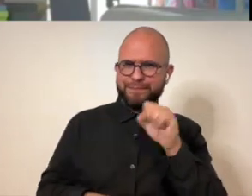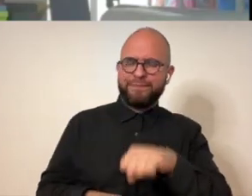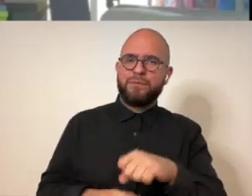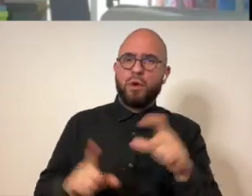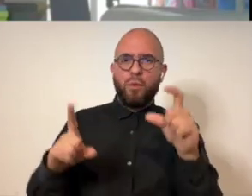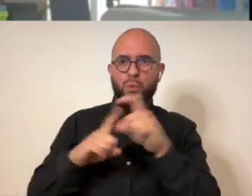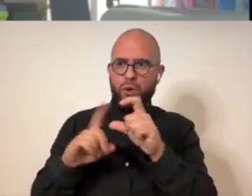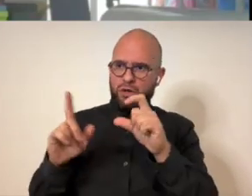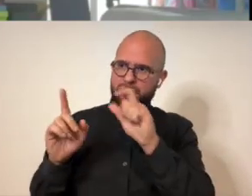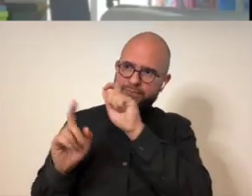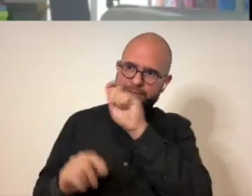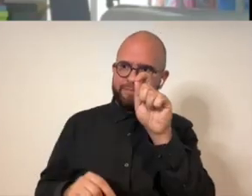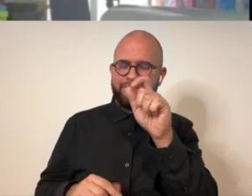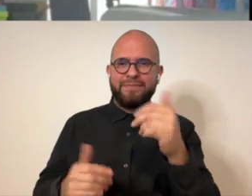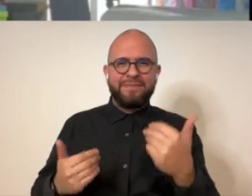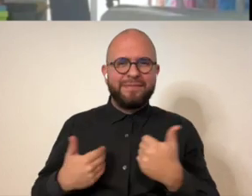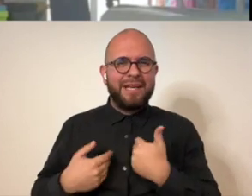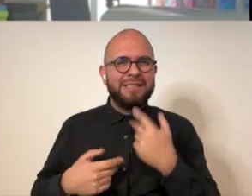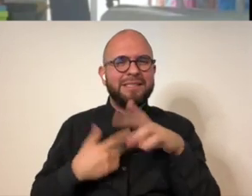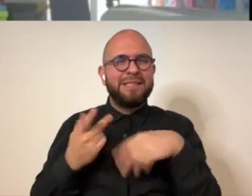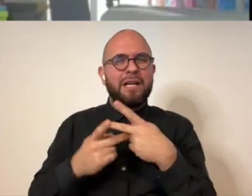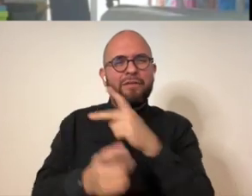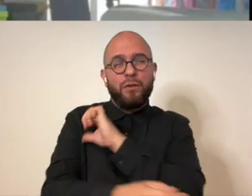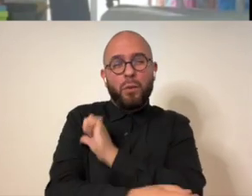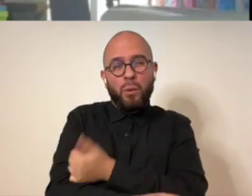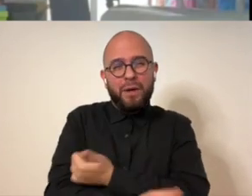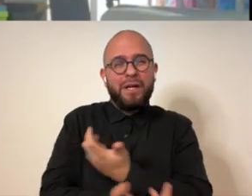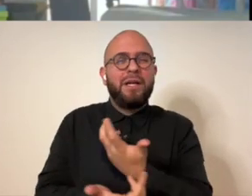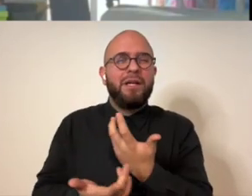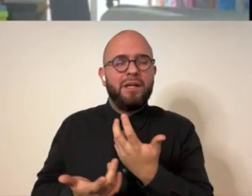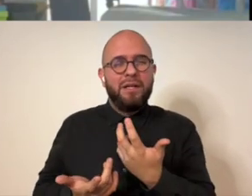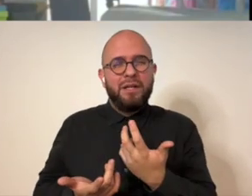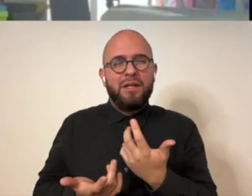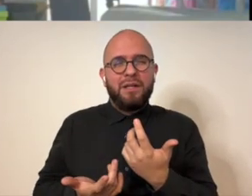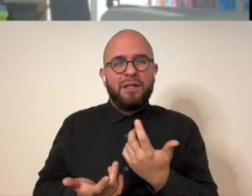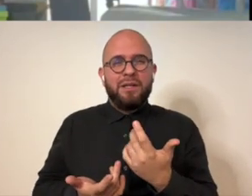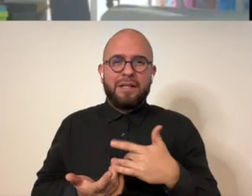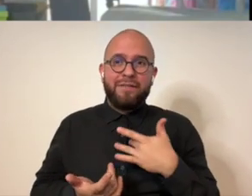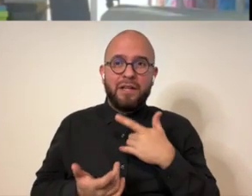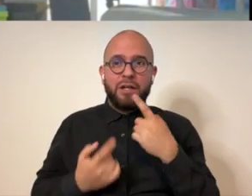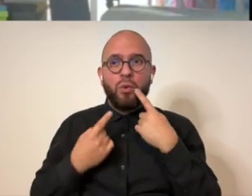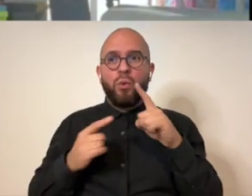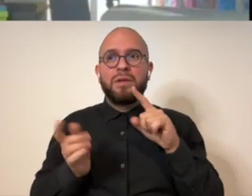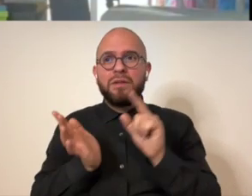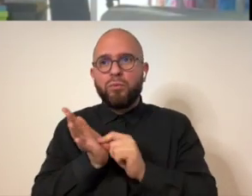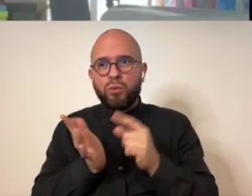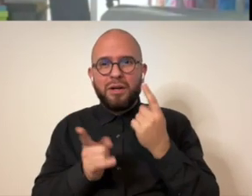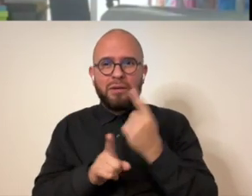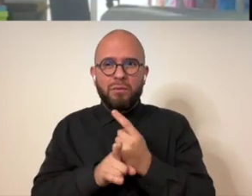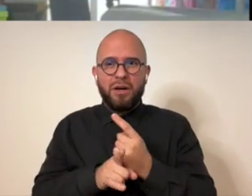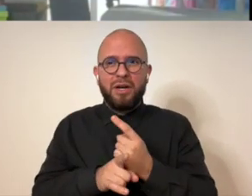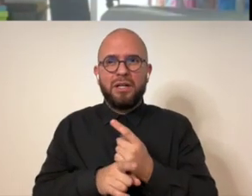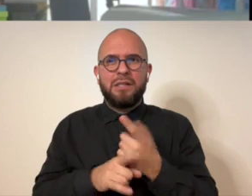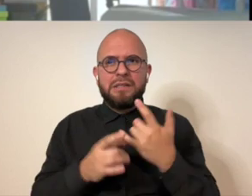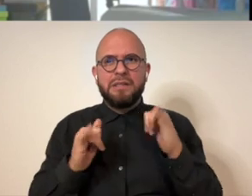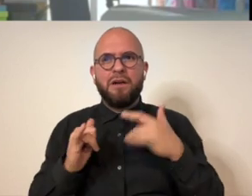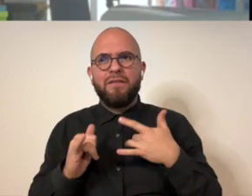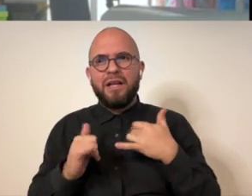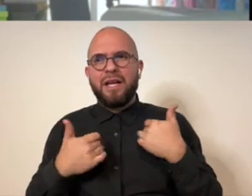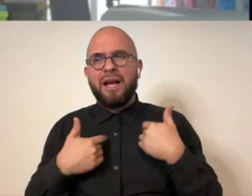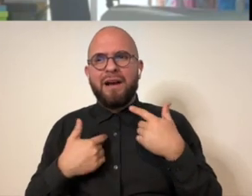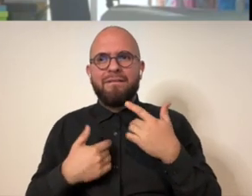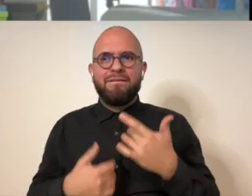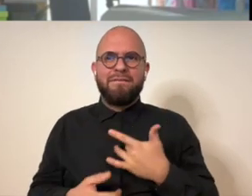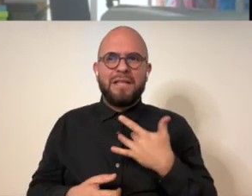yeah yeah written word has a type of authority where we're used to seeing this at least works in print